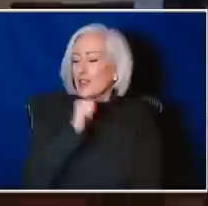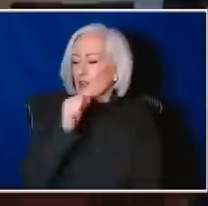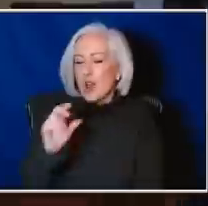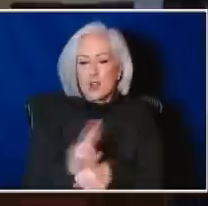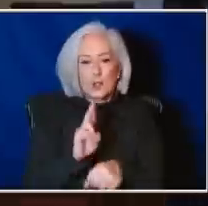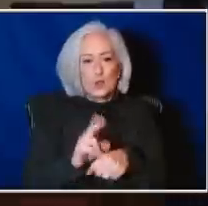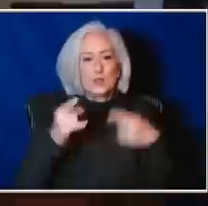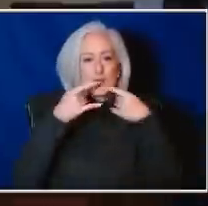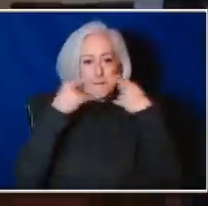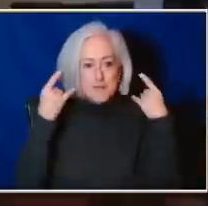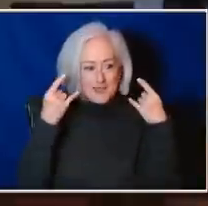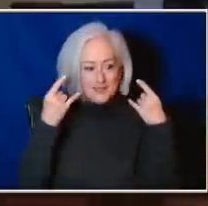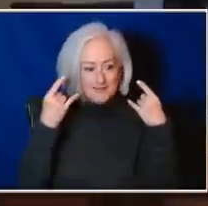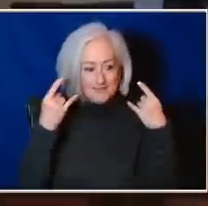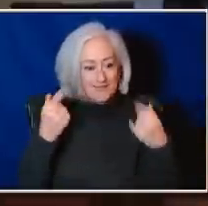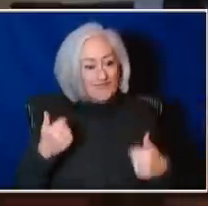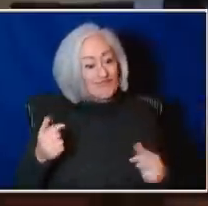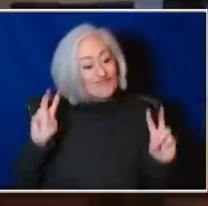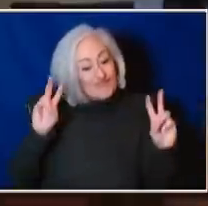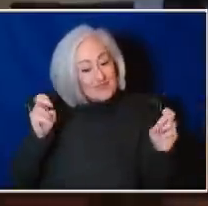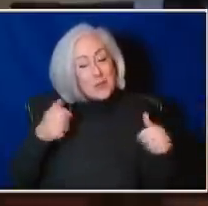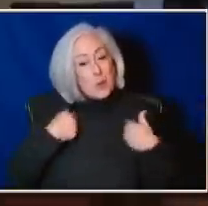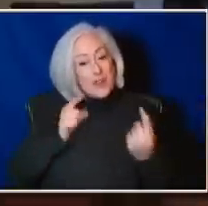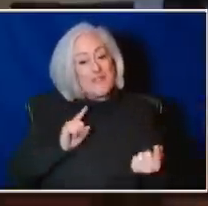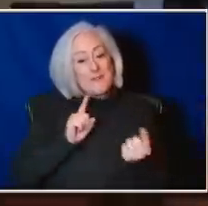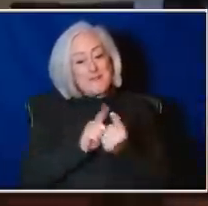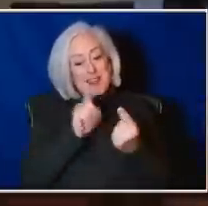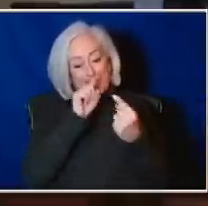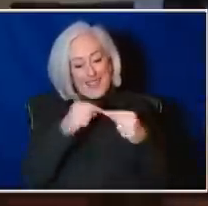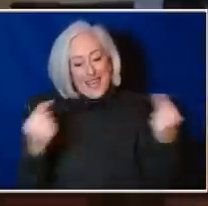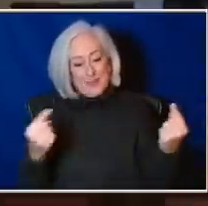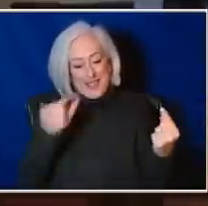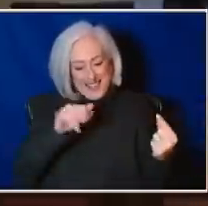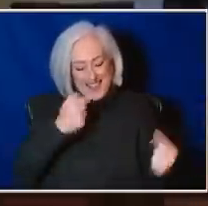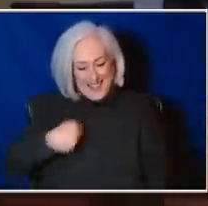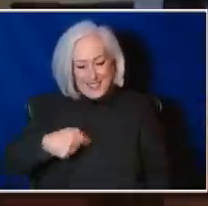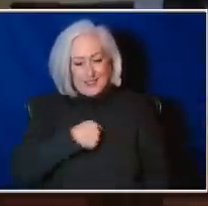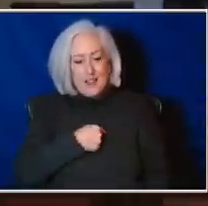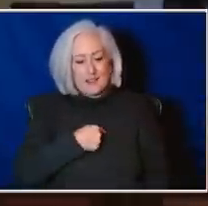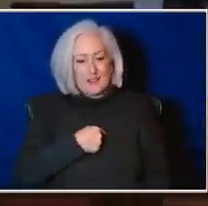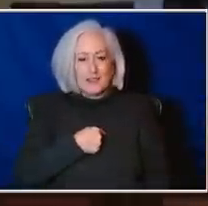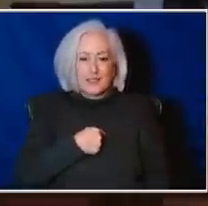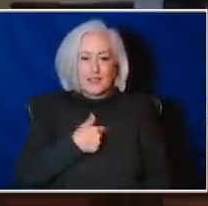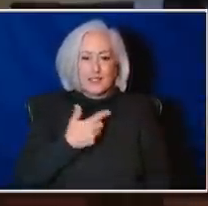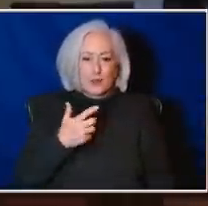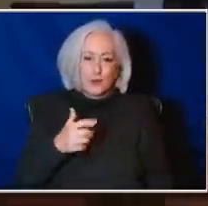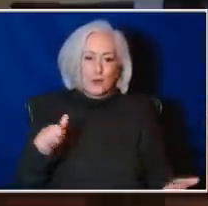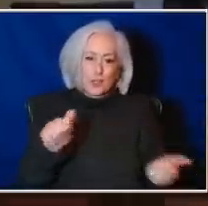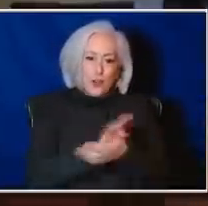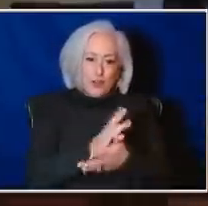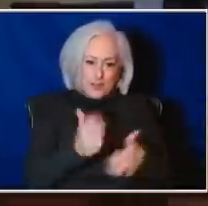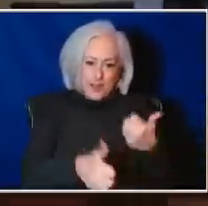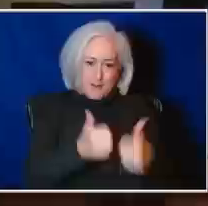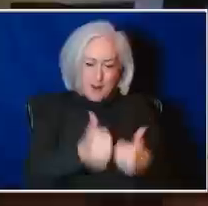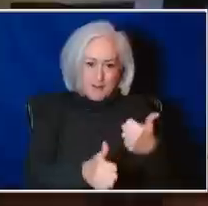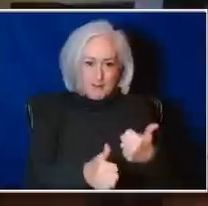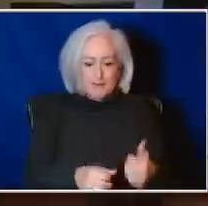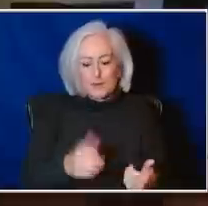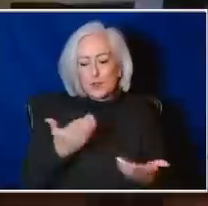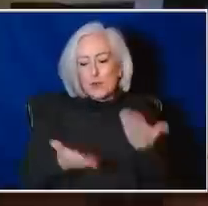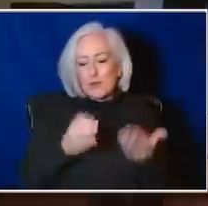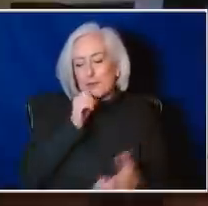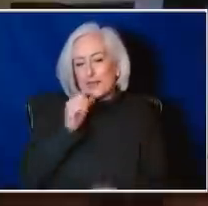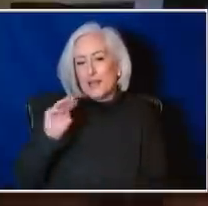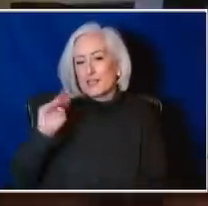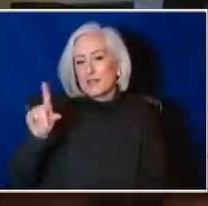So I don't think we're going to see a lot of monoclonal activity. Now, it's possible there